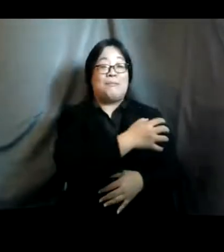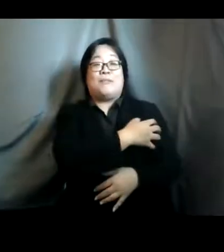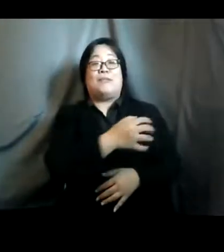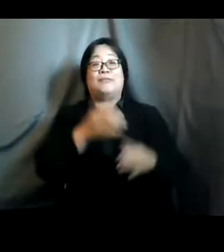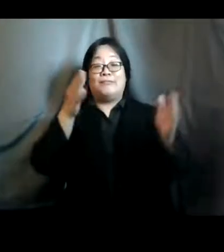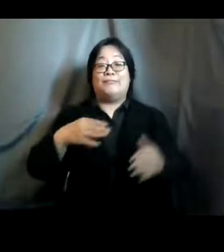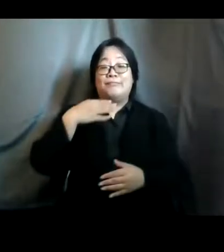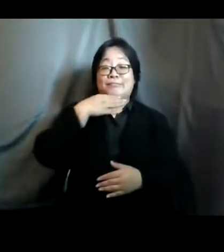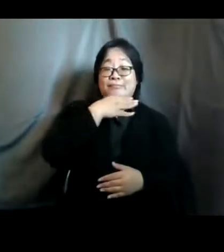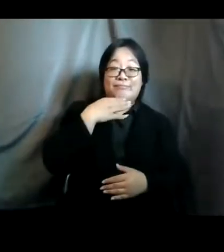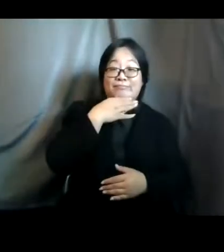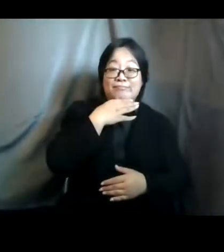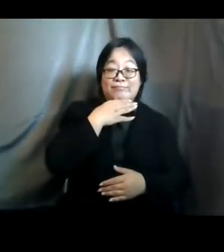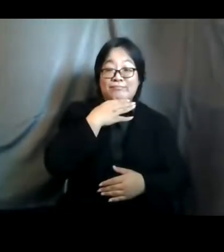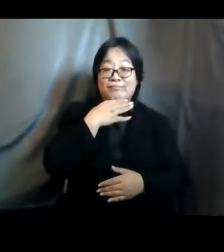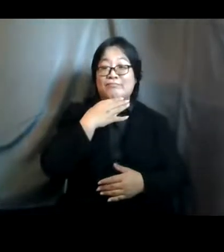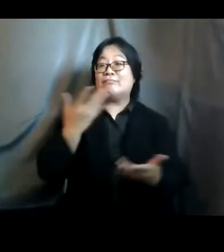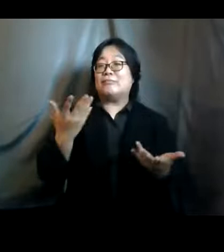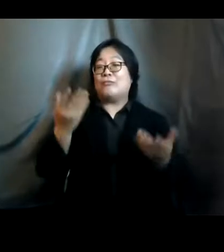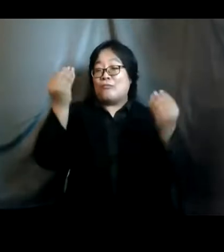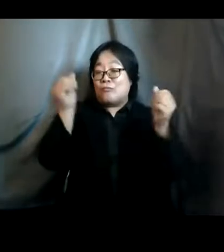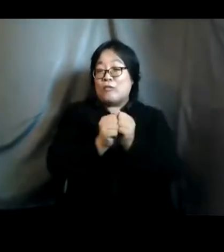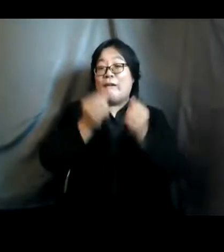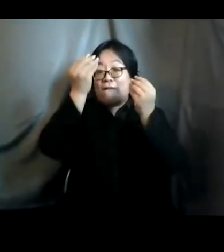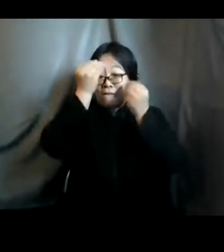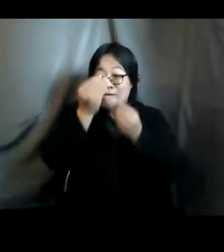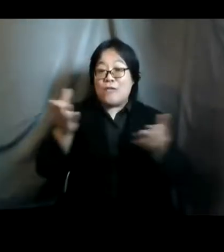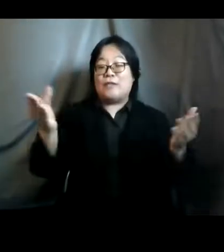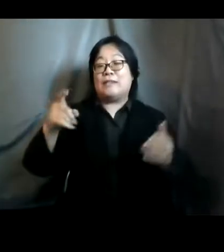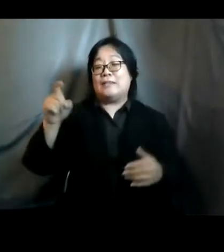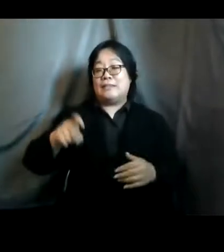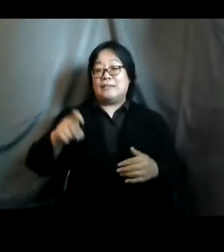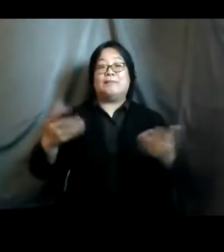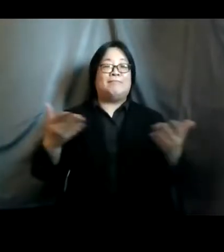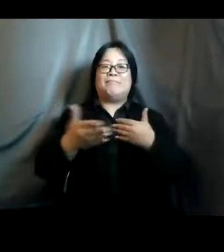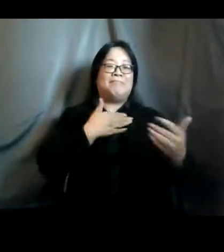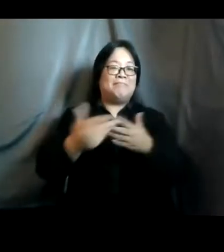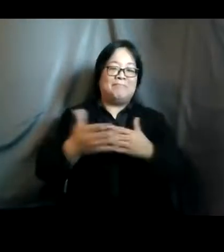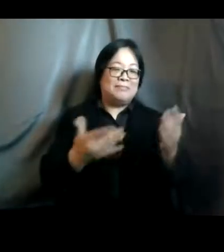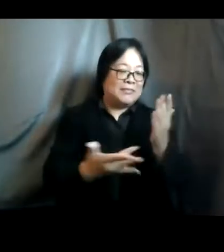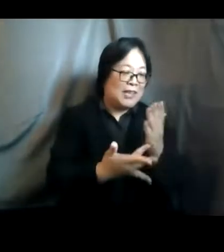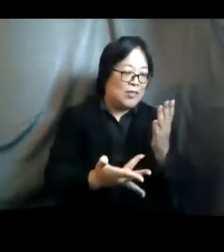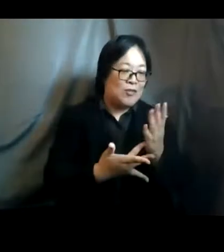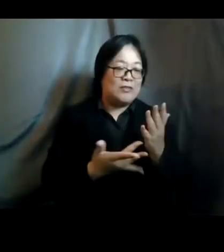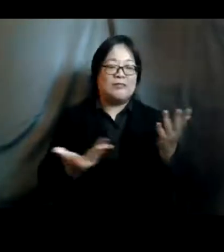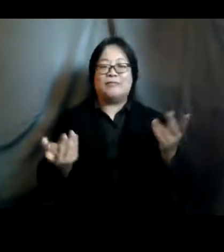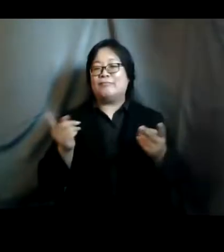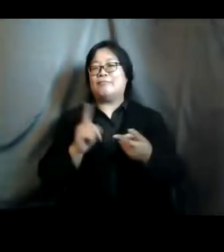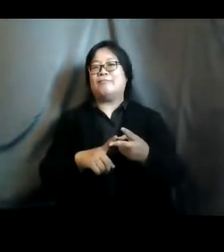in our region with the information that is so needed whether through technology means or uh through like